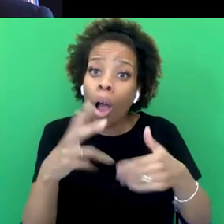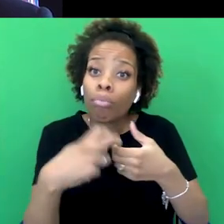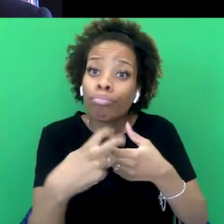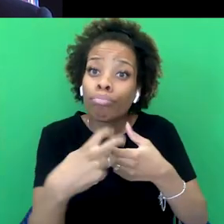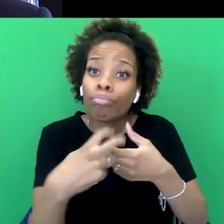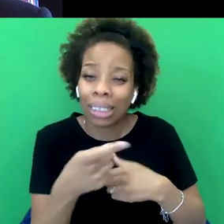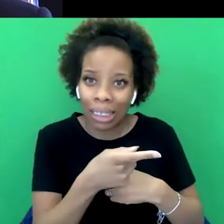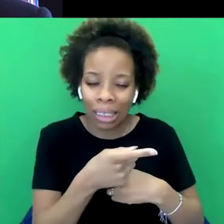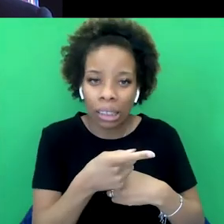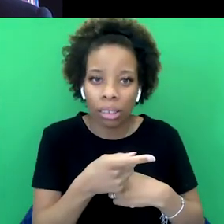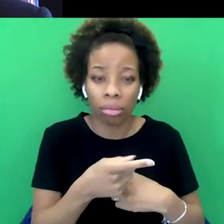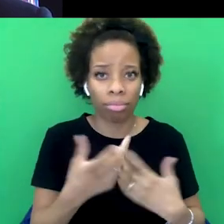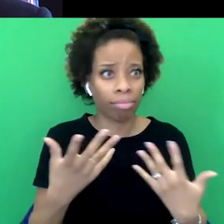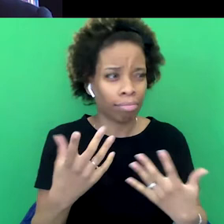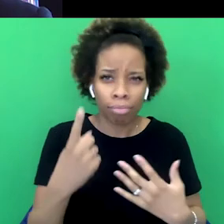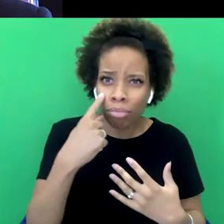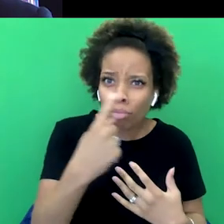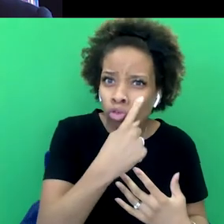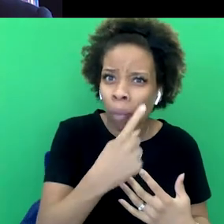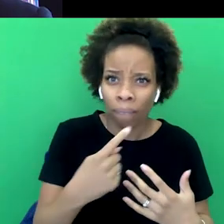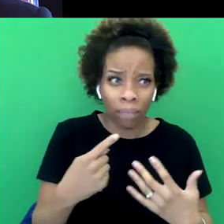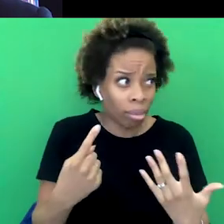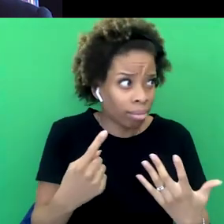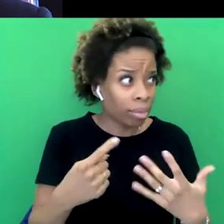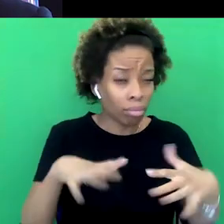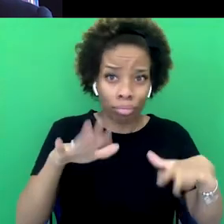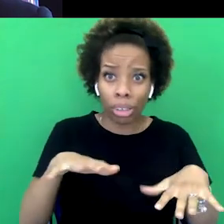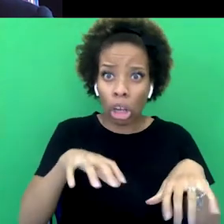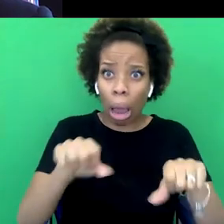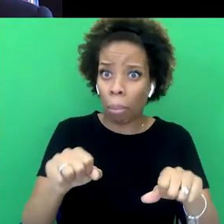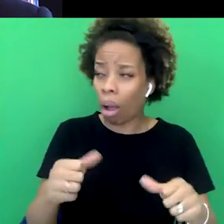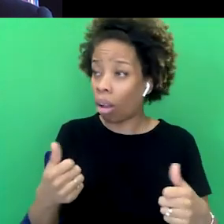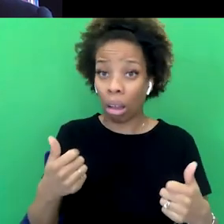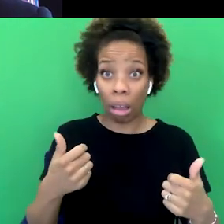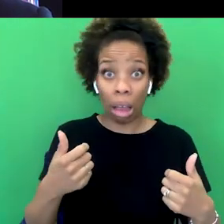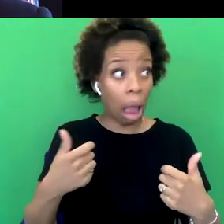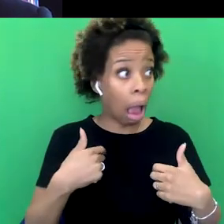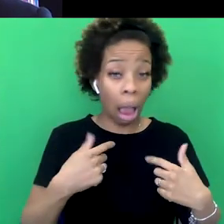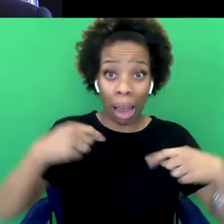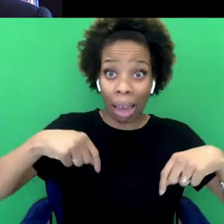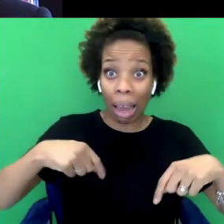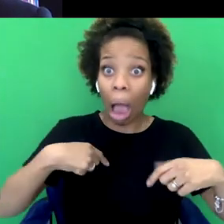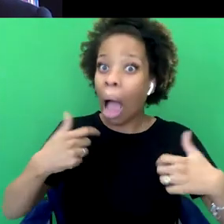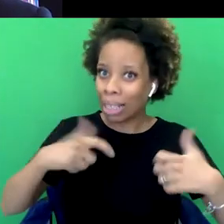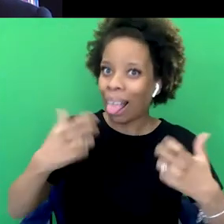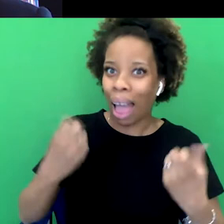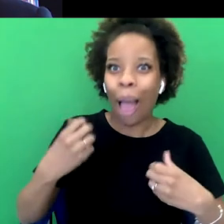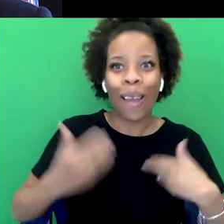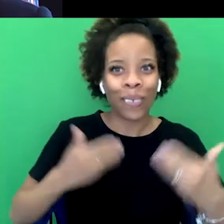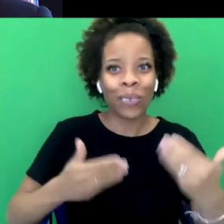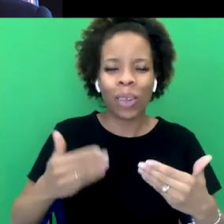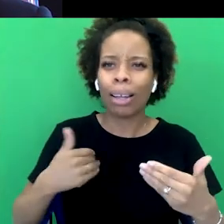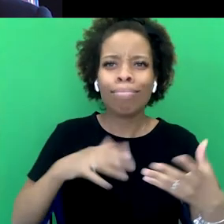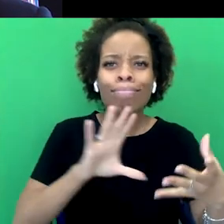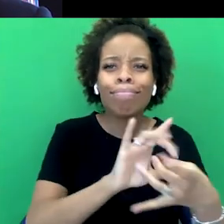of the British Empire, because it still thinks it exists somehow and doesn't need to have compact with other countries